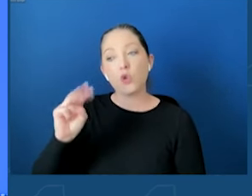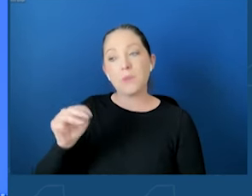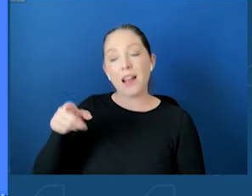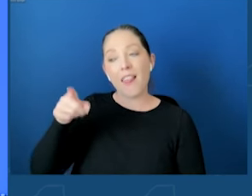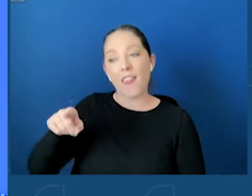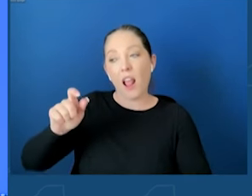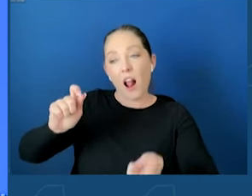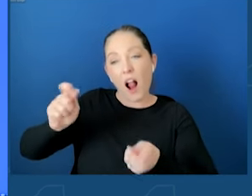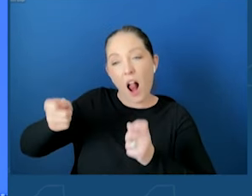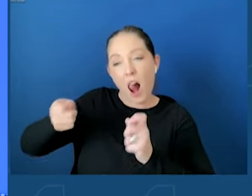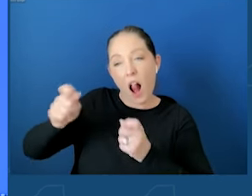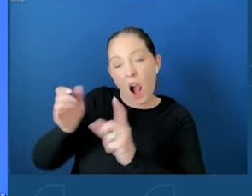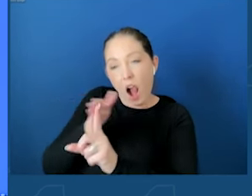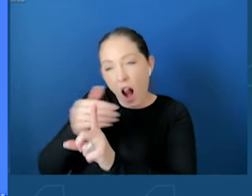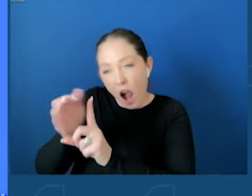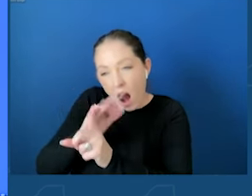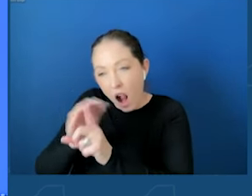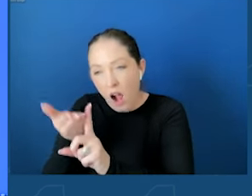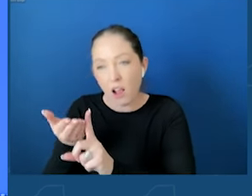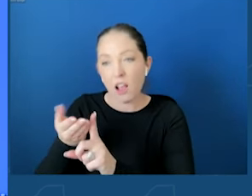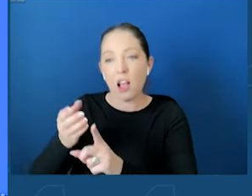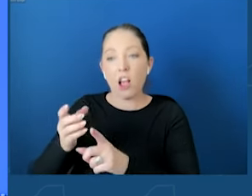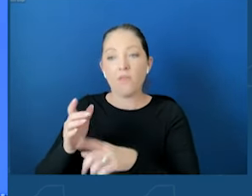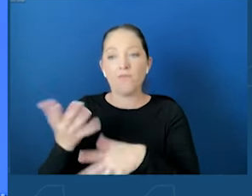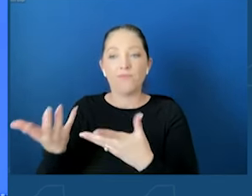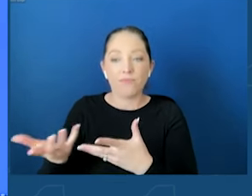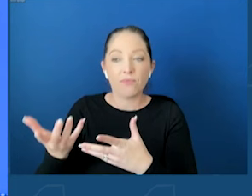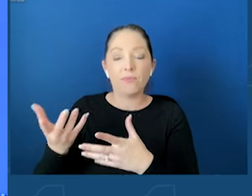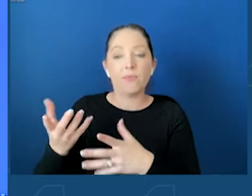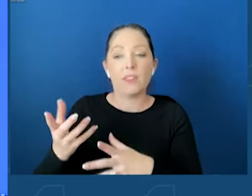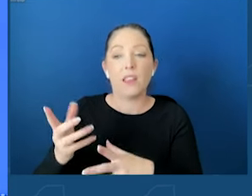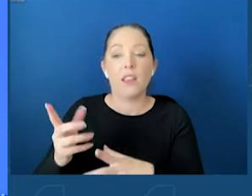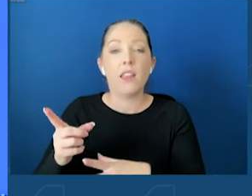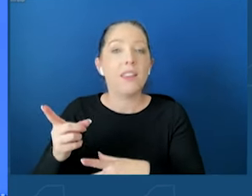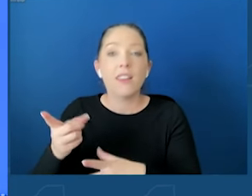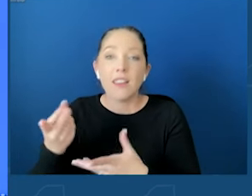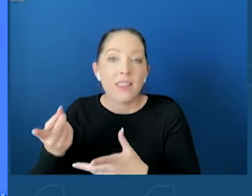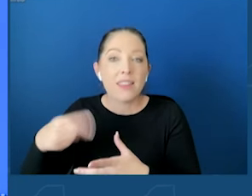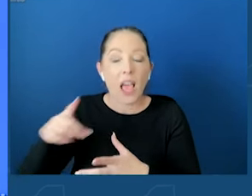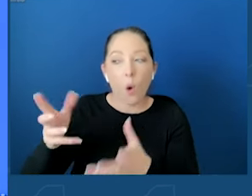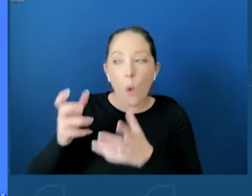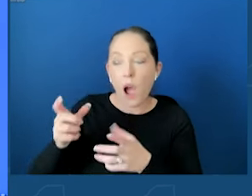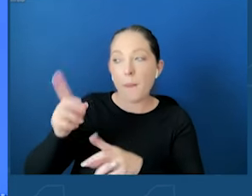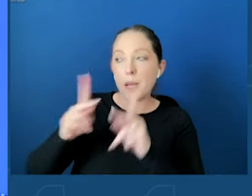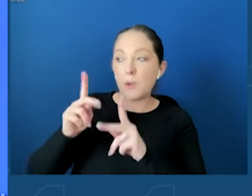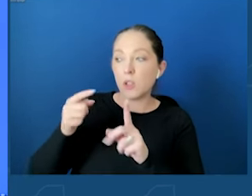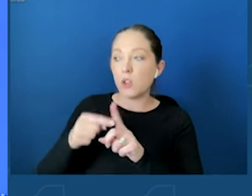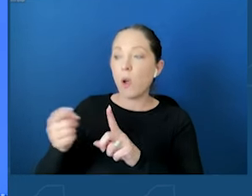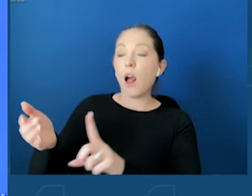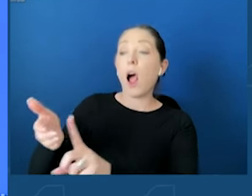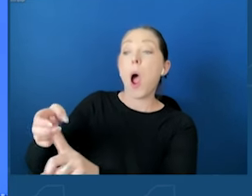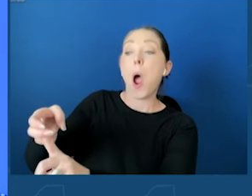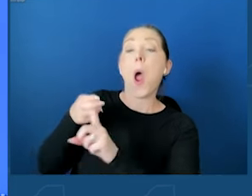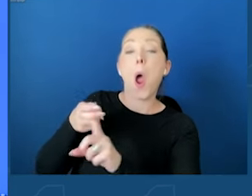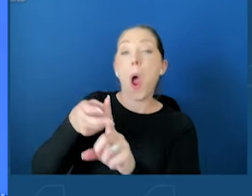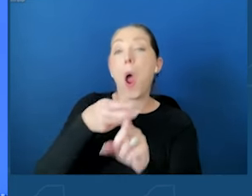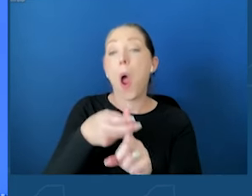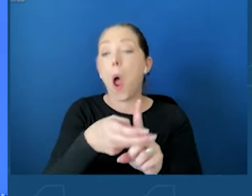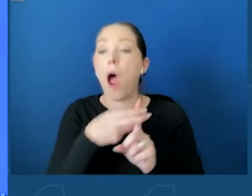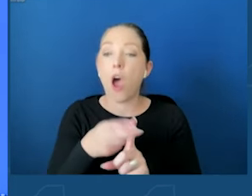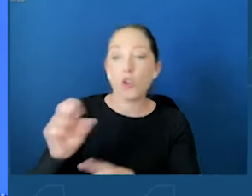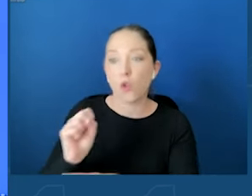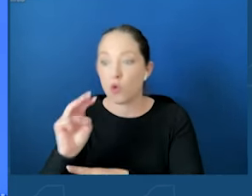see online to keep them on the platforms as long as possible. They know that the more time children spend